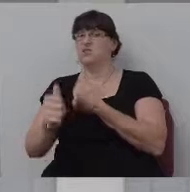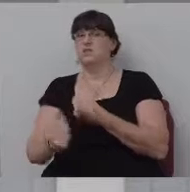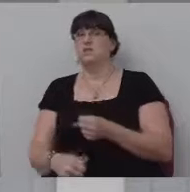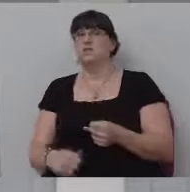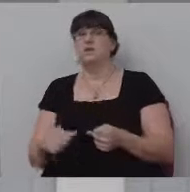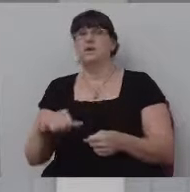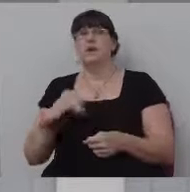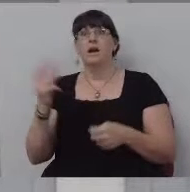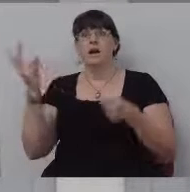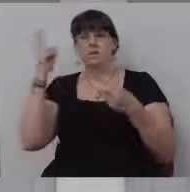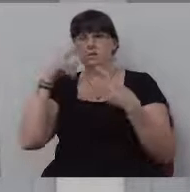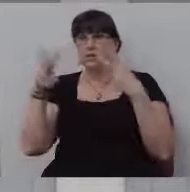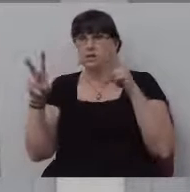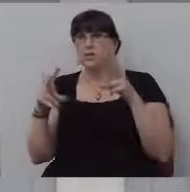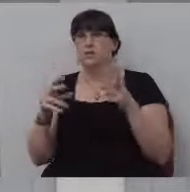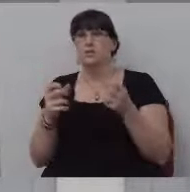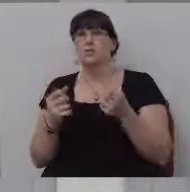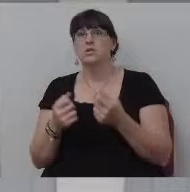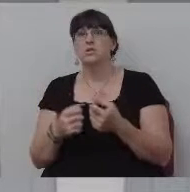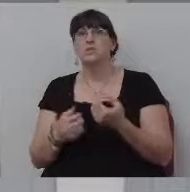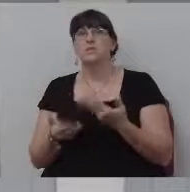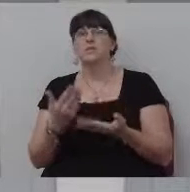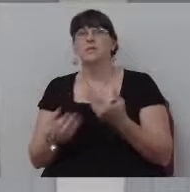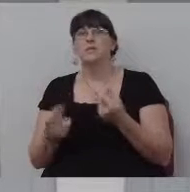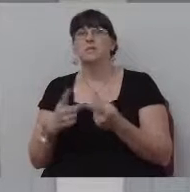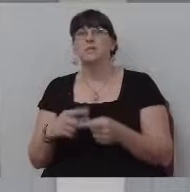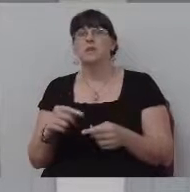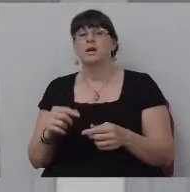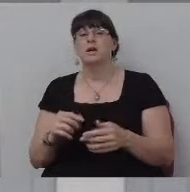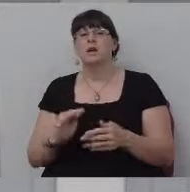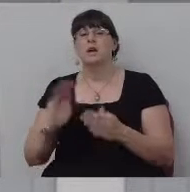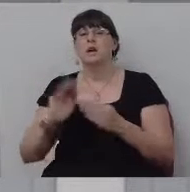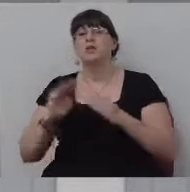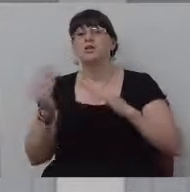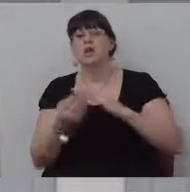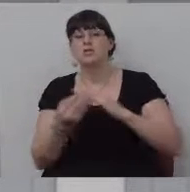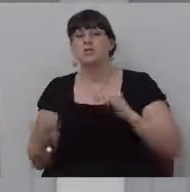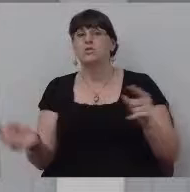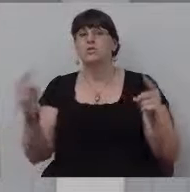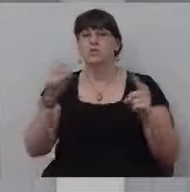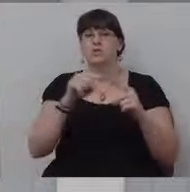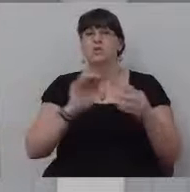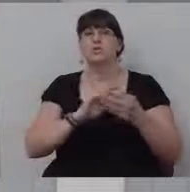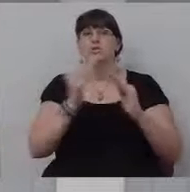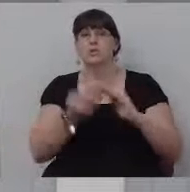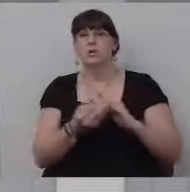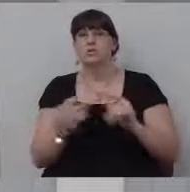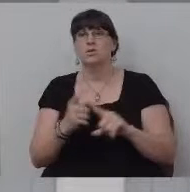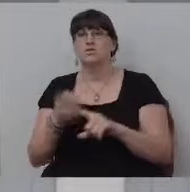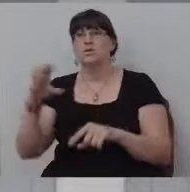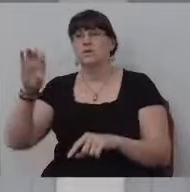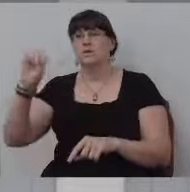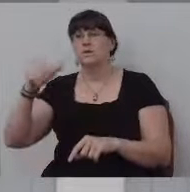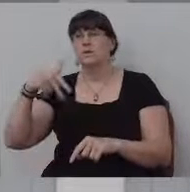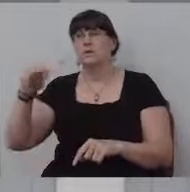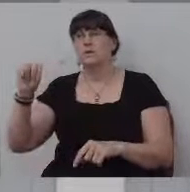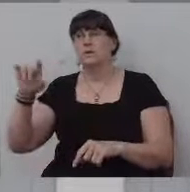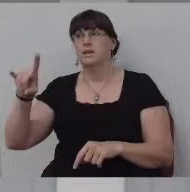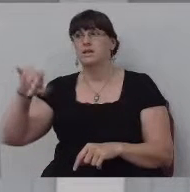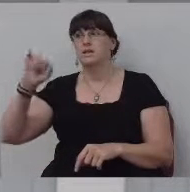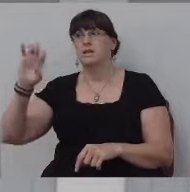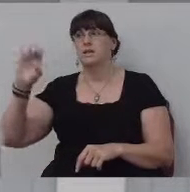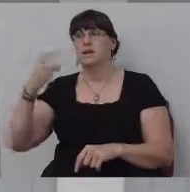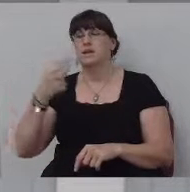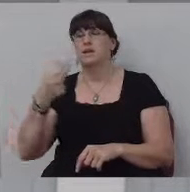kind of looking into doing a, I wanted to ride from coast to coast. I was thinking about riding from San Diego to